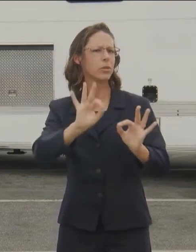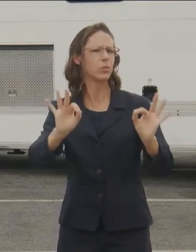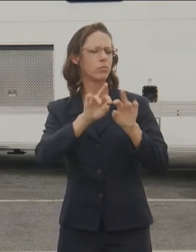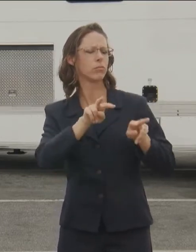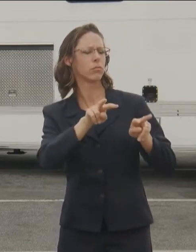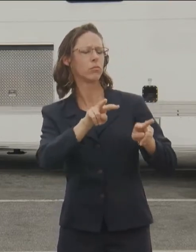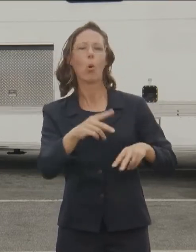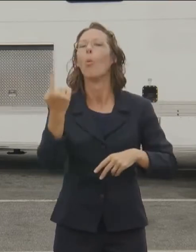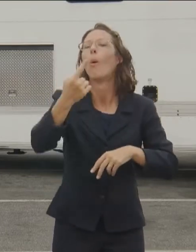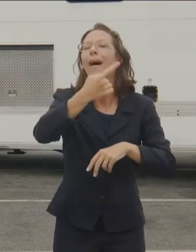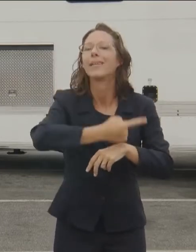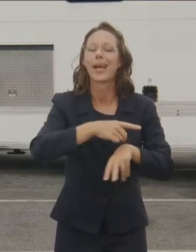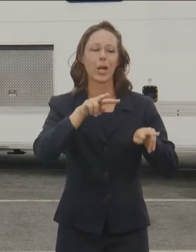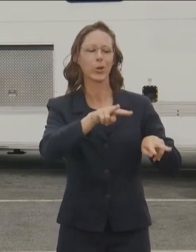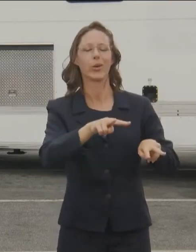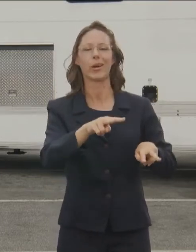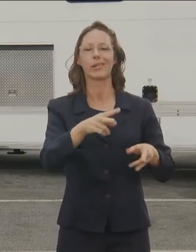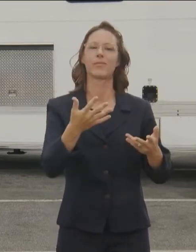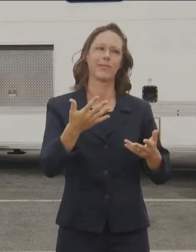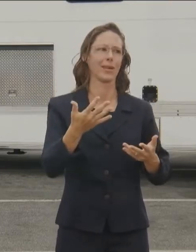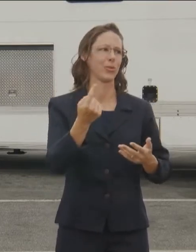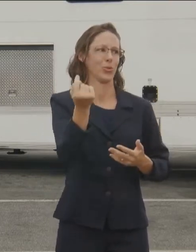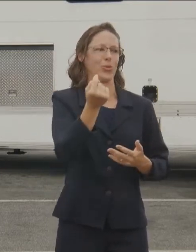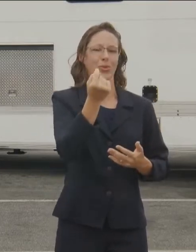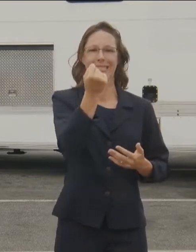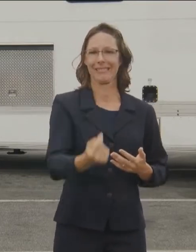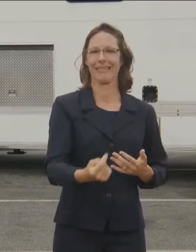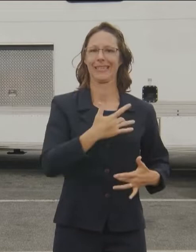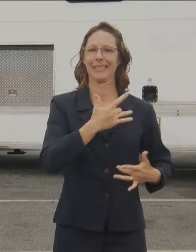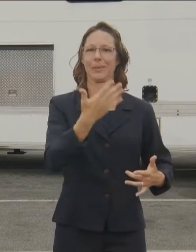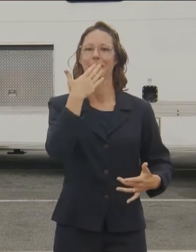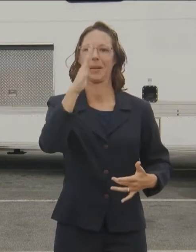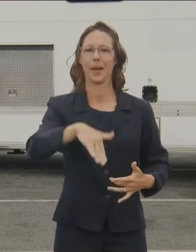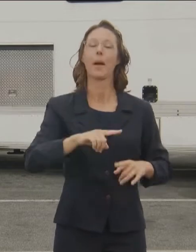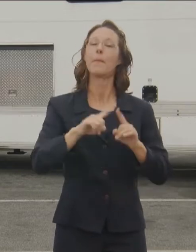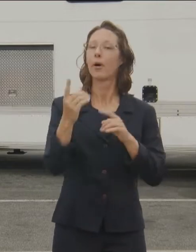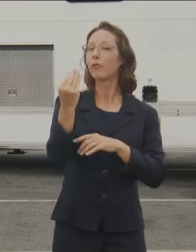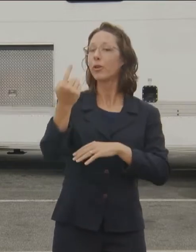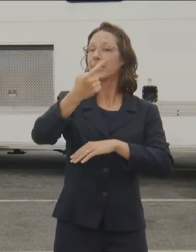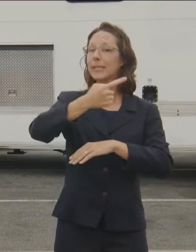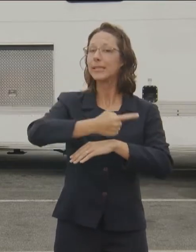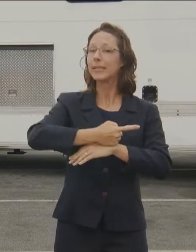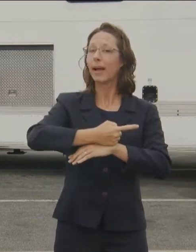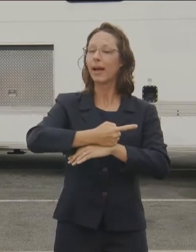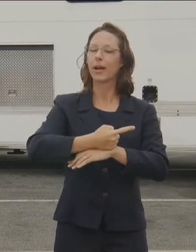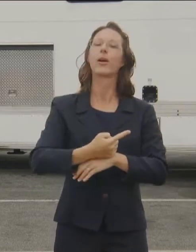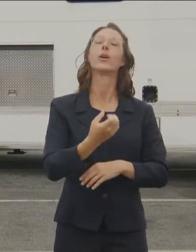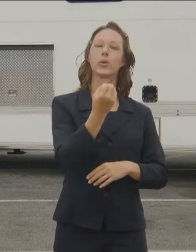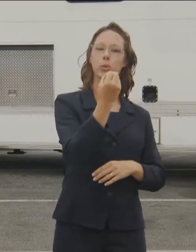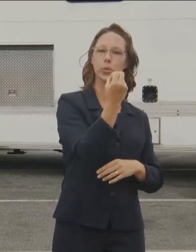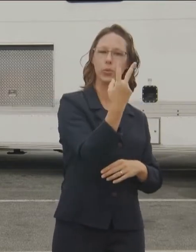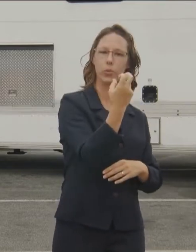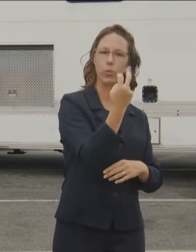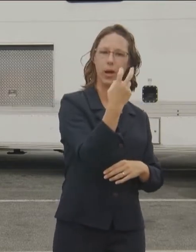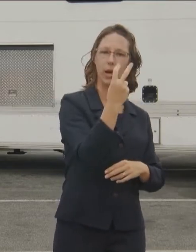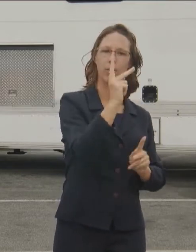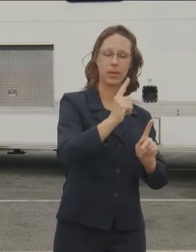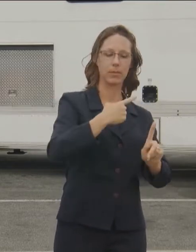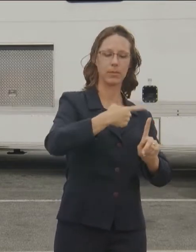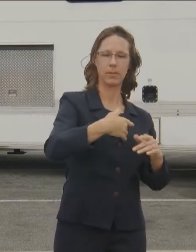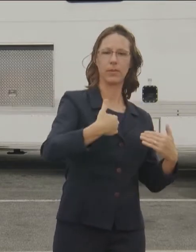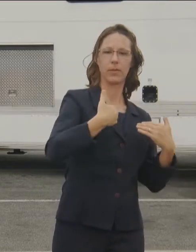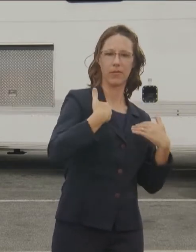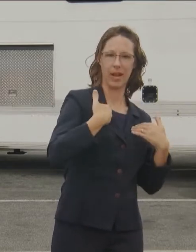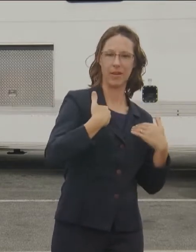any one day, Tuesday is usually a pretty bad day. But if you look at the 14-day average, we're at 12 cases per 100,000. The U.S. is at 38.